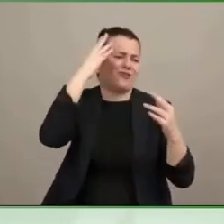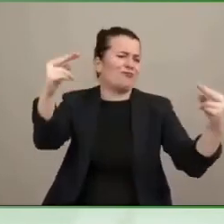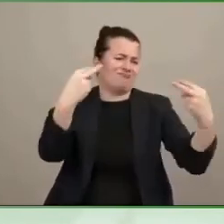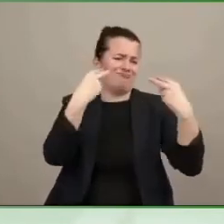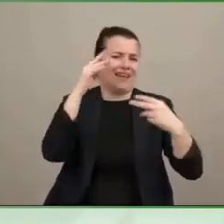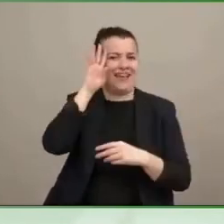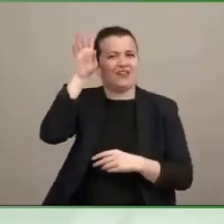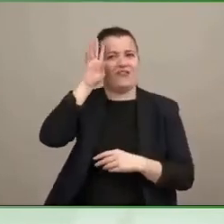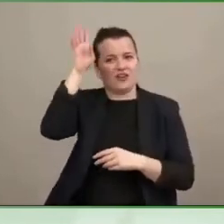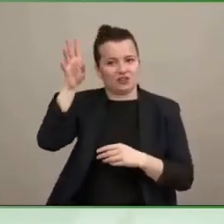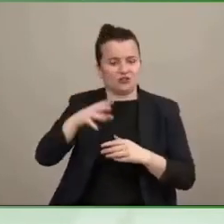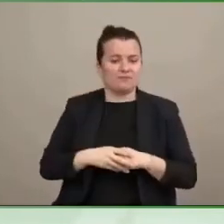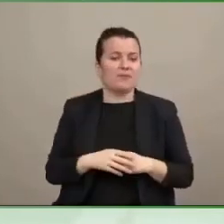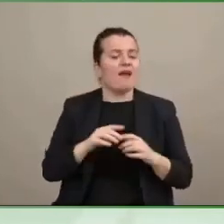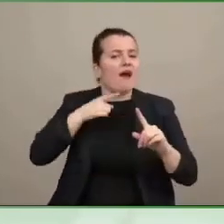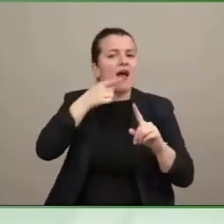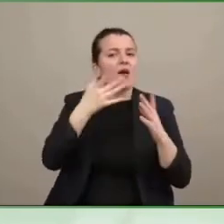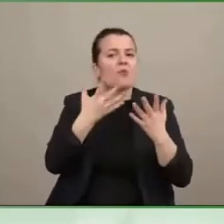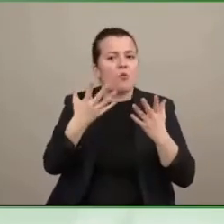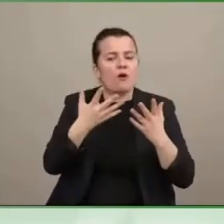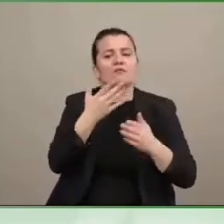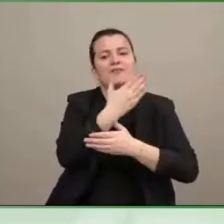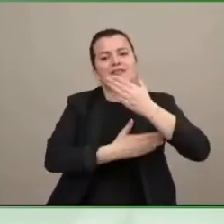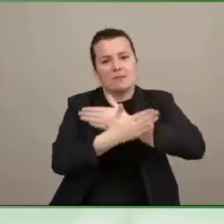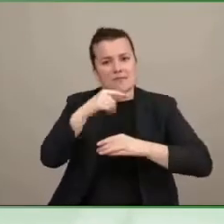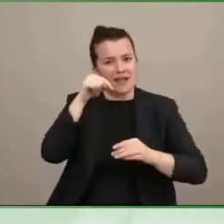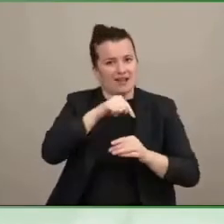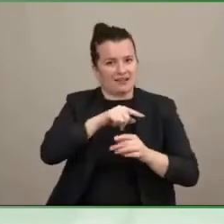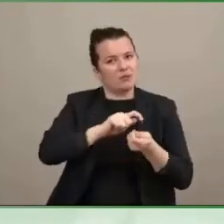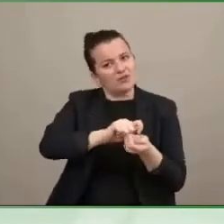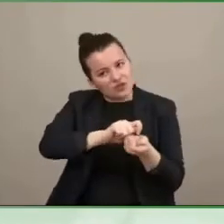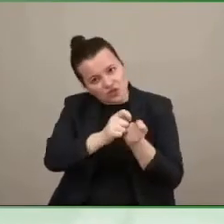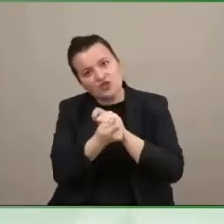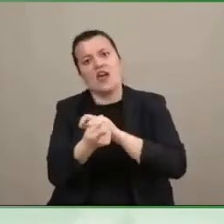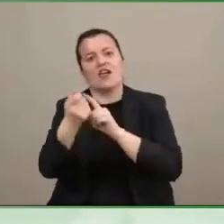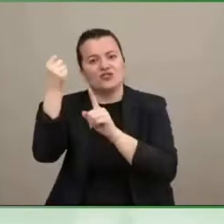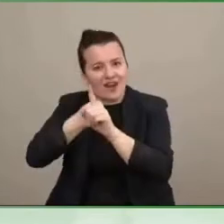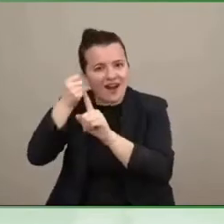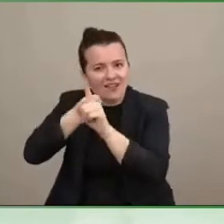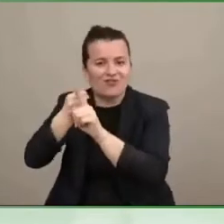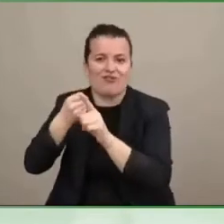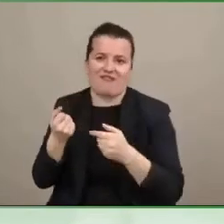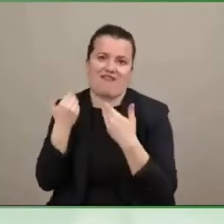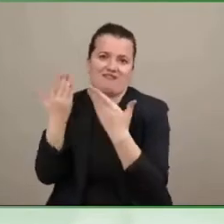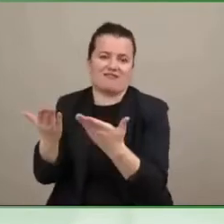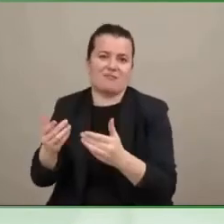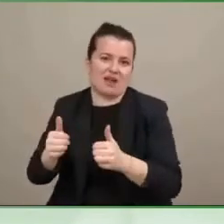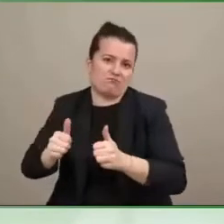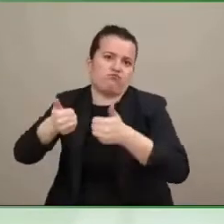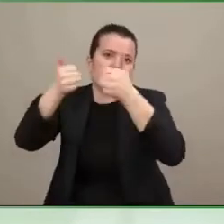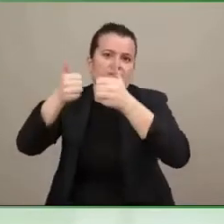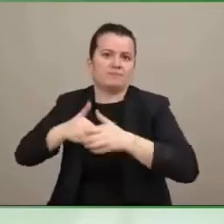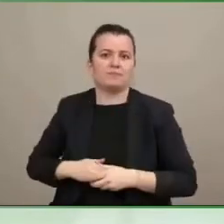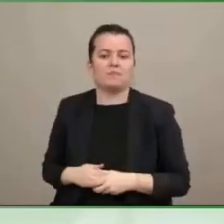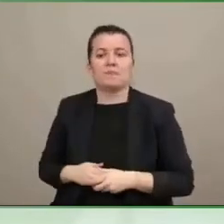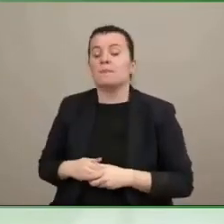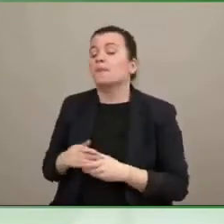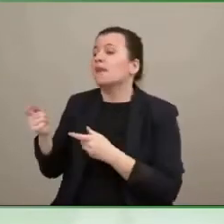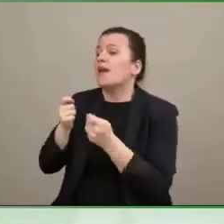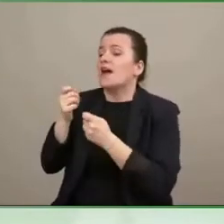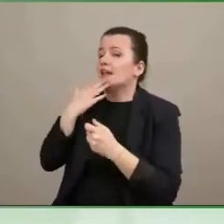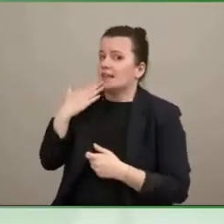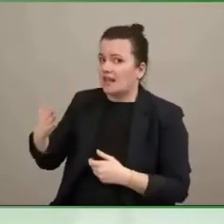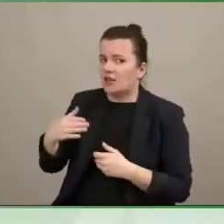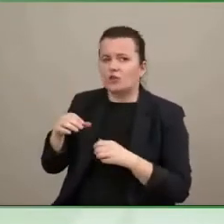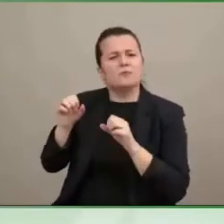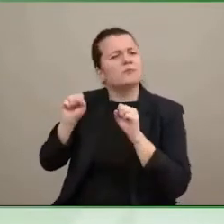for people with disabilities. Great. Thank you very much indeed. So that I understand a little bit more when you are, when we're talking